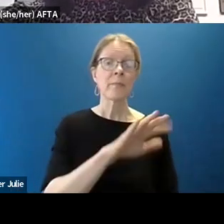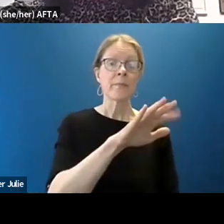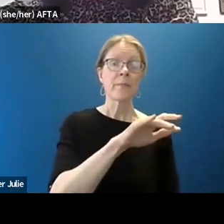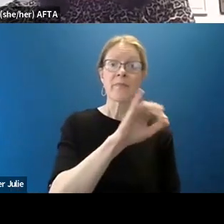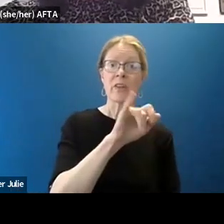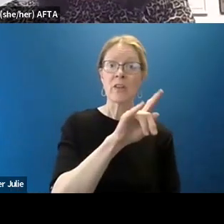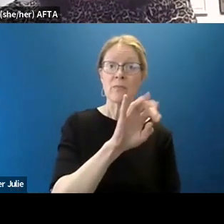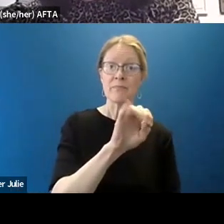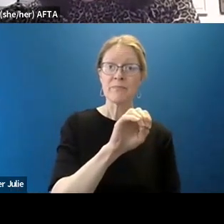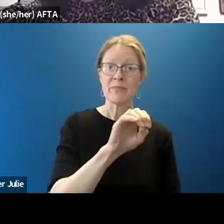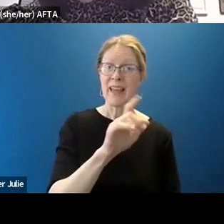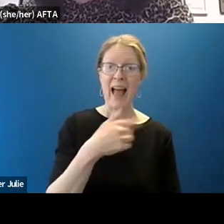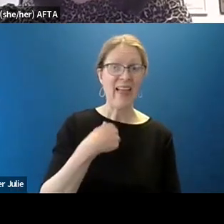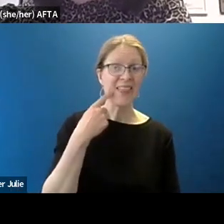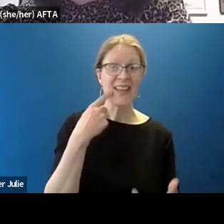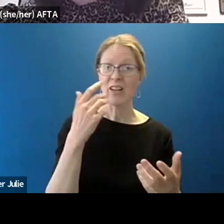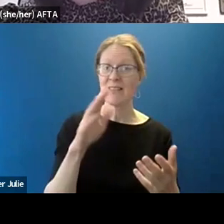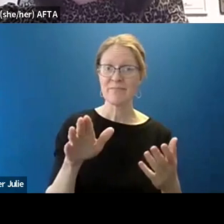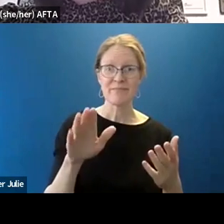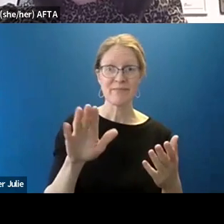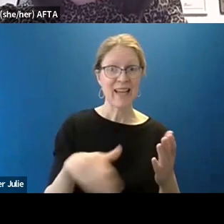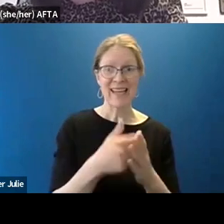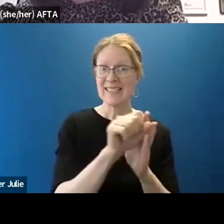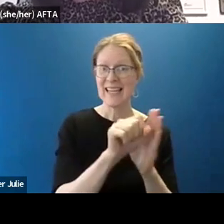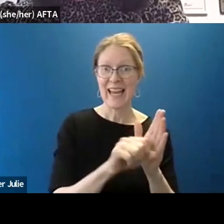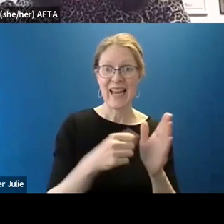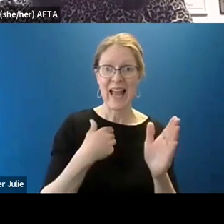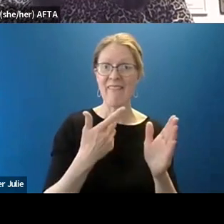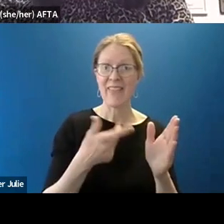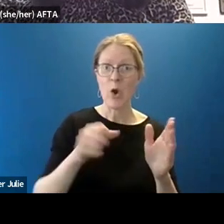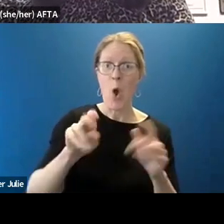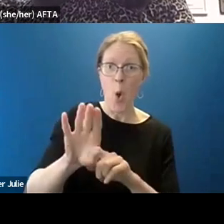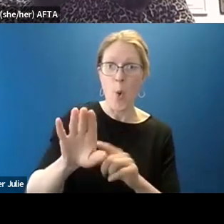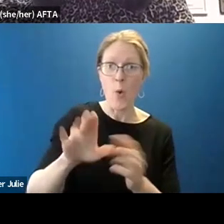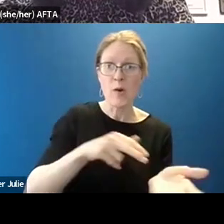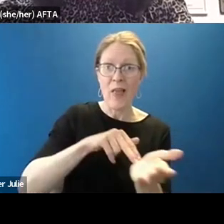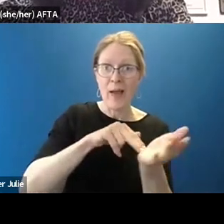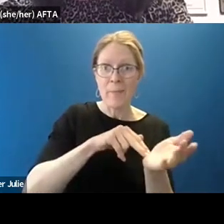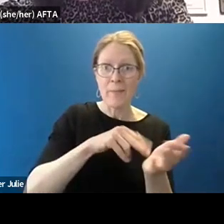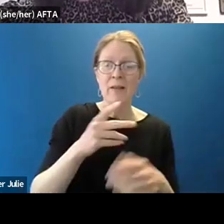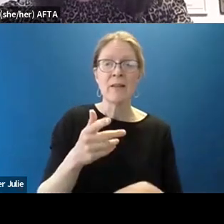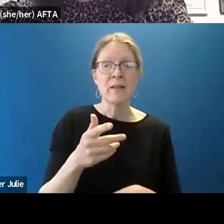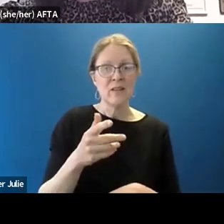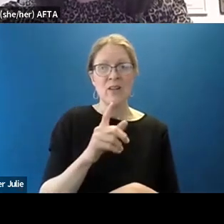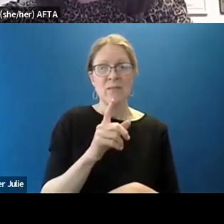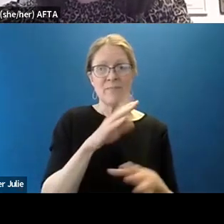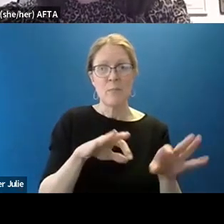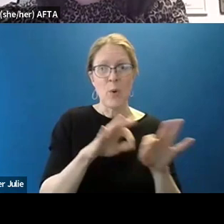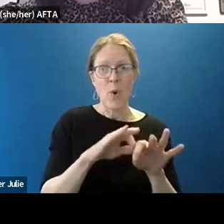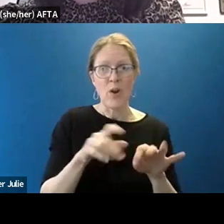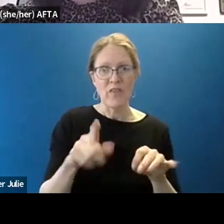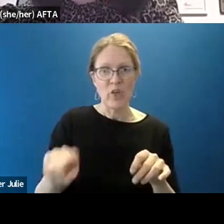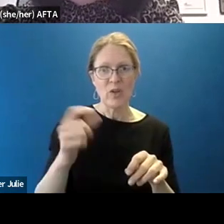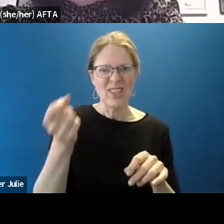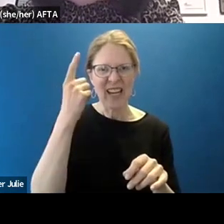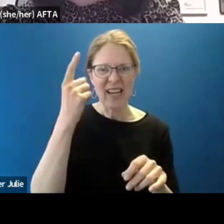state has its own rhythm. And so I think it's important for you to understand that. And if that's not something you want to learn on your own,